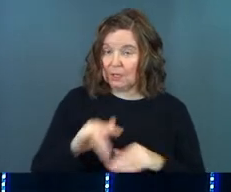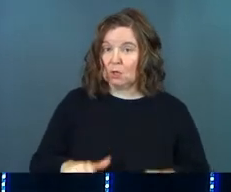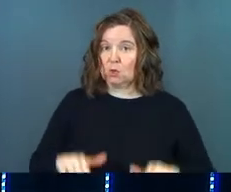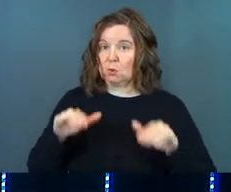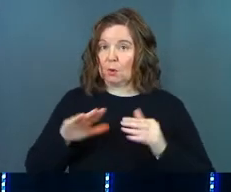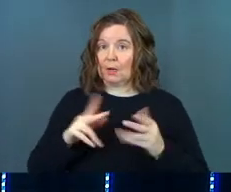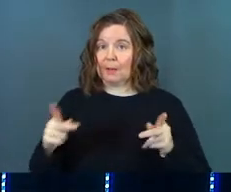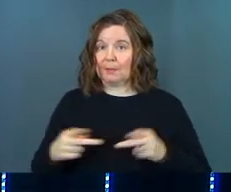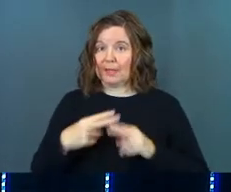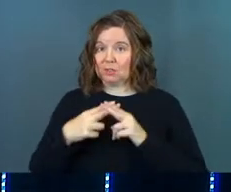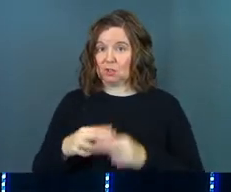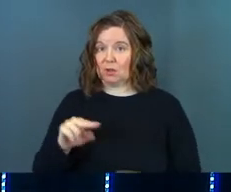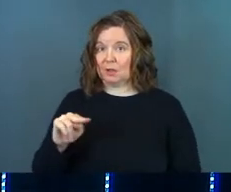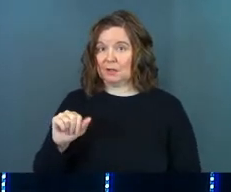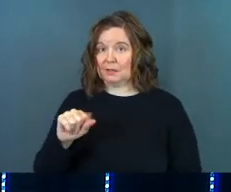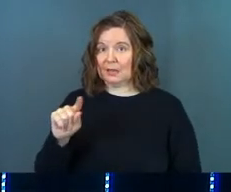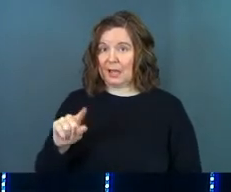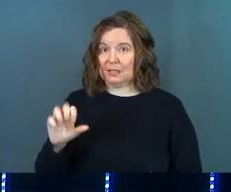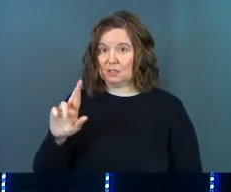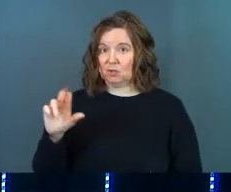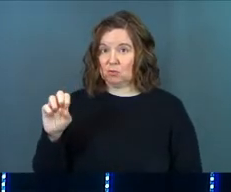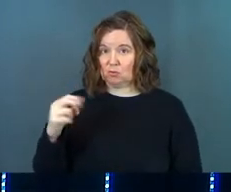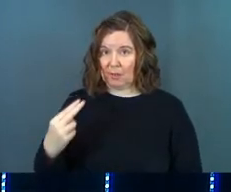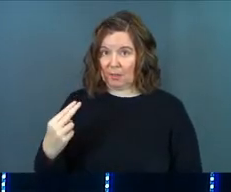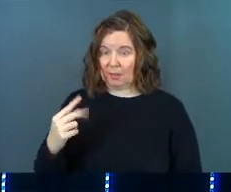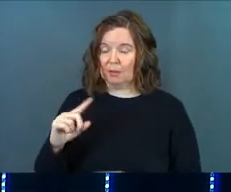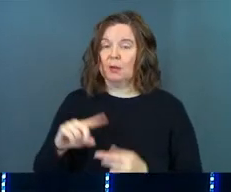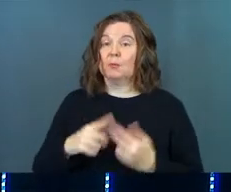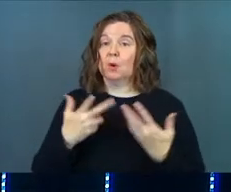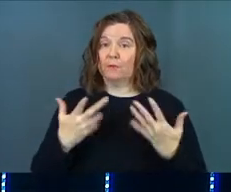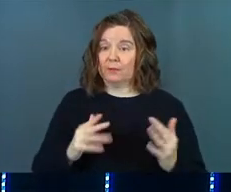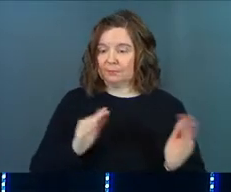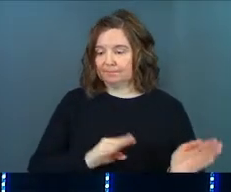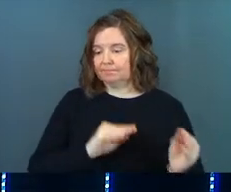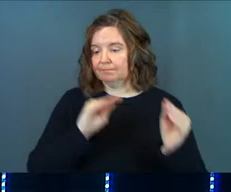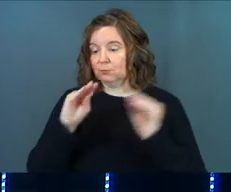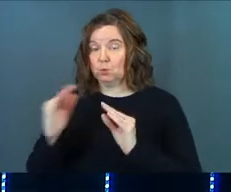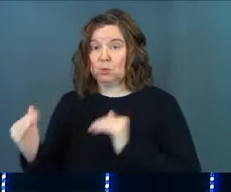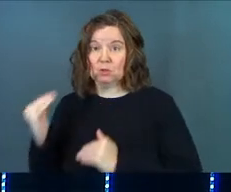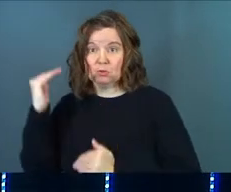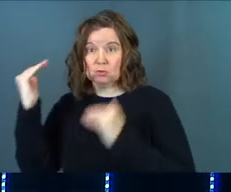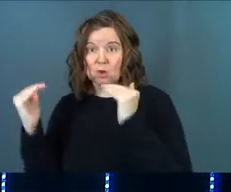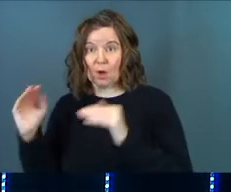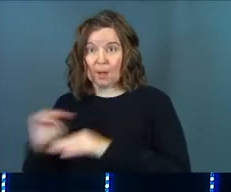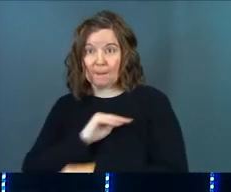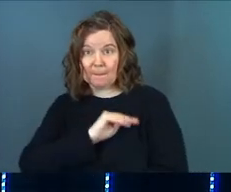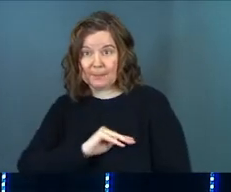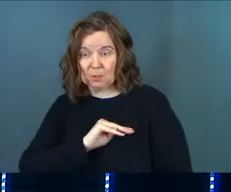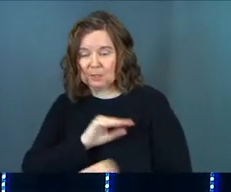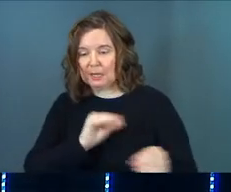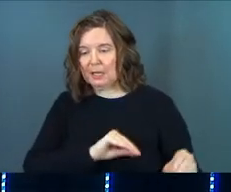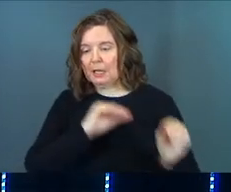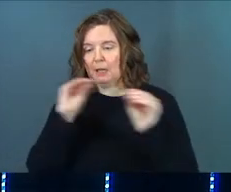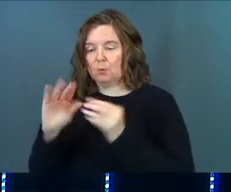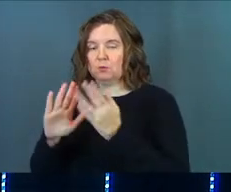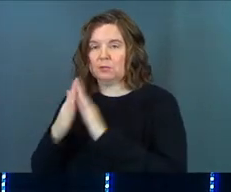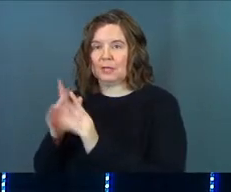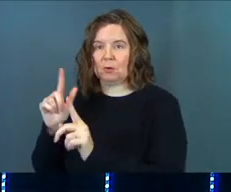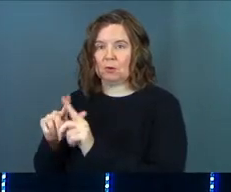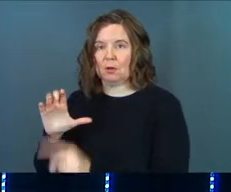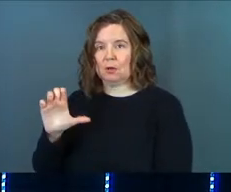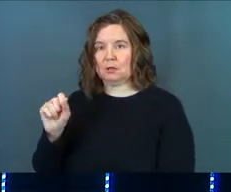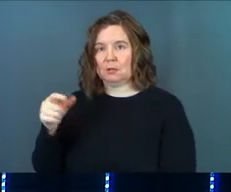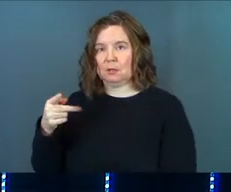grew up in a place called Nazareth. But when he started his adult ministry with his disciples, he moved to a town called